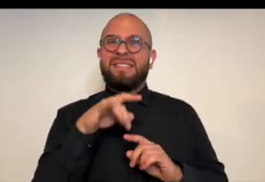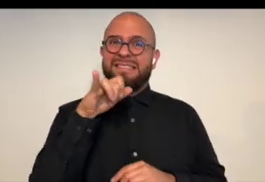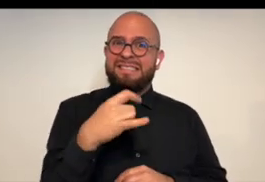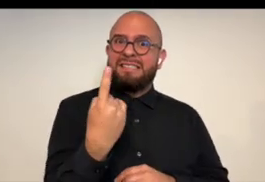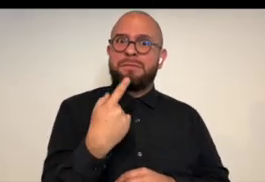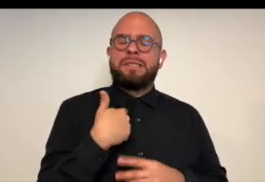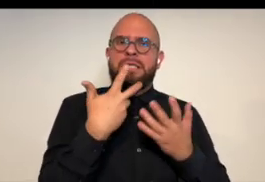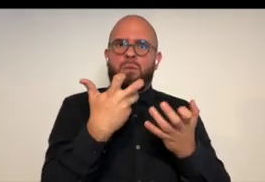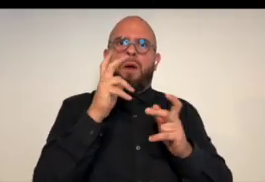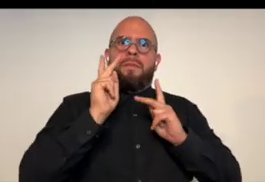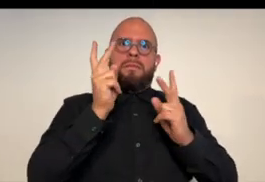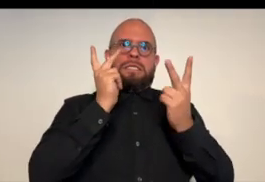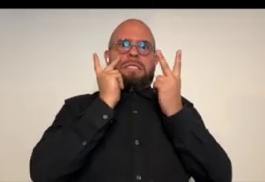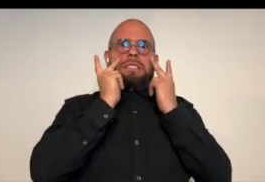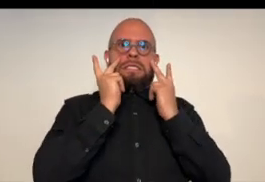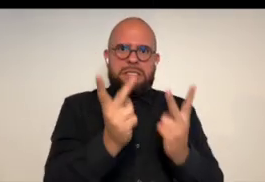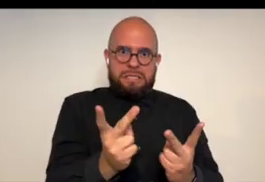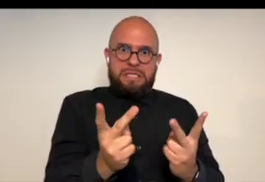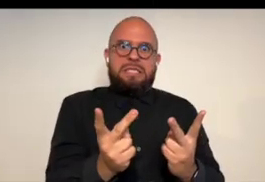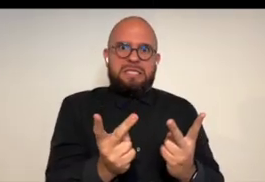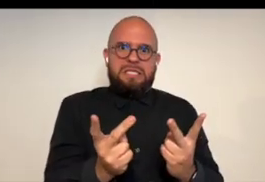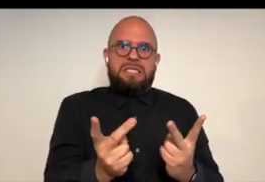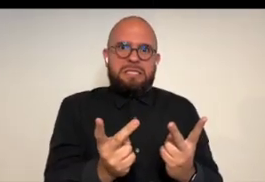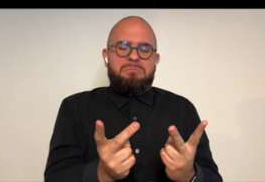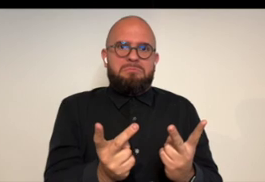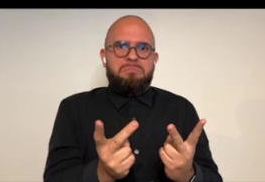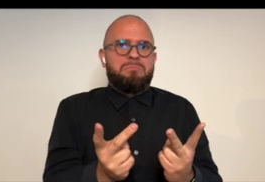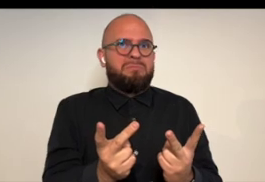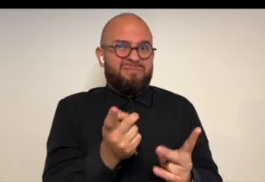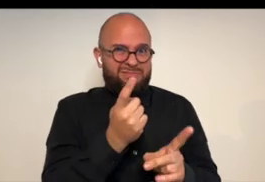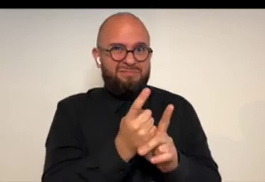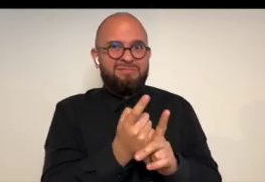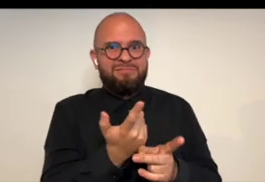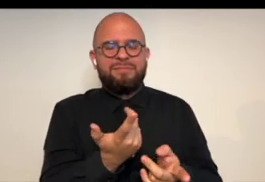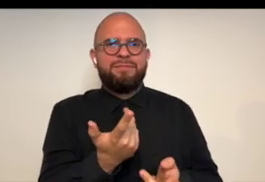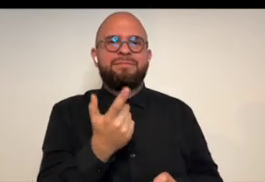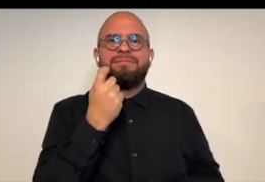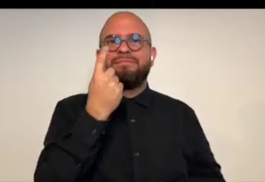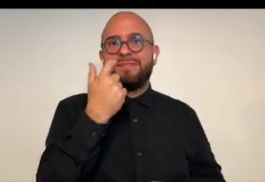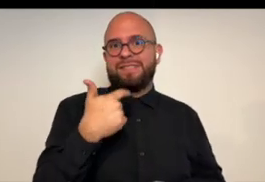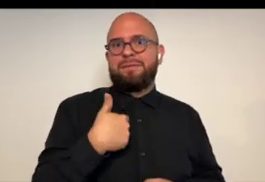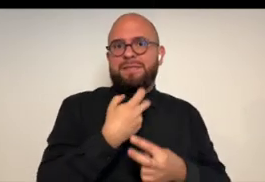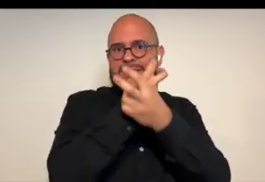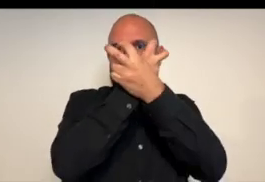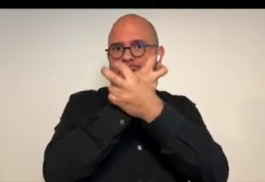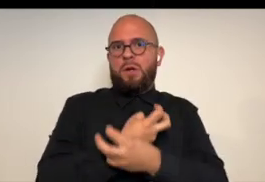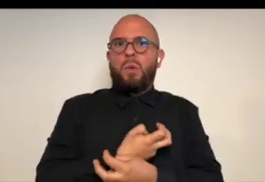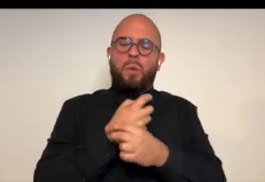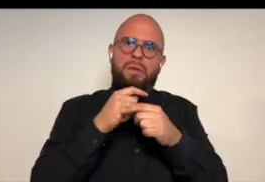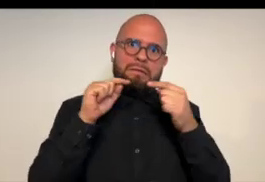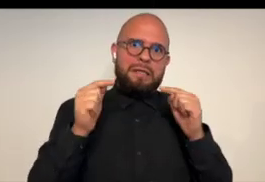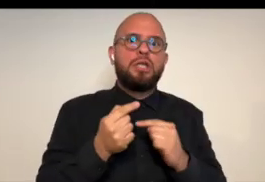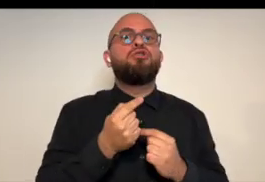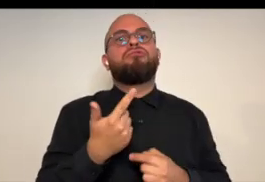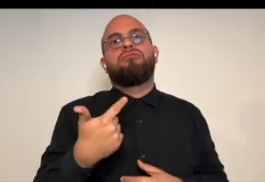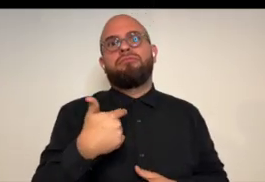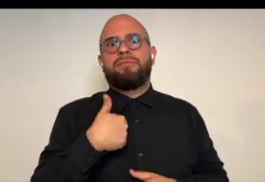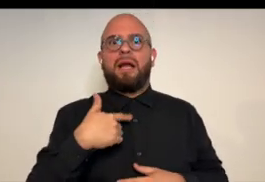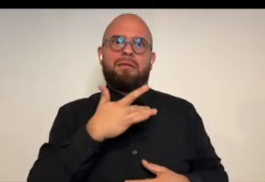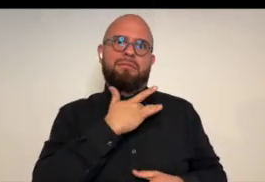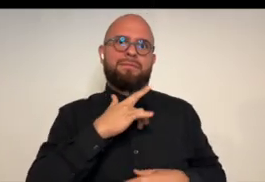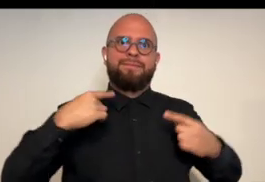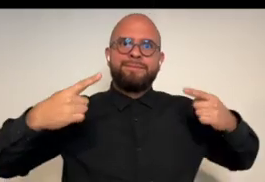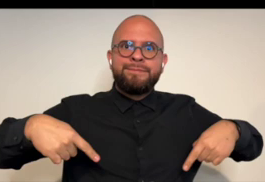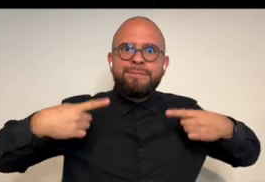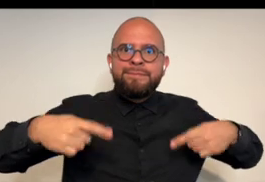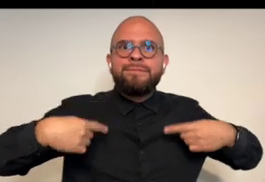ruminate and but that's one of the things i really want to be visible right and big and i you know i'm a